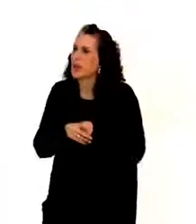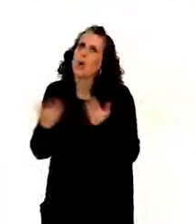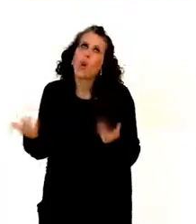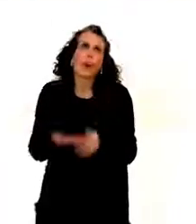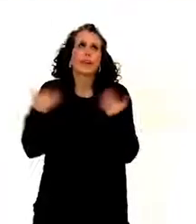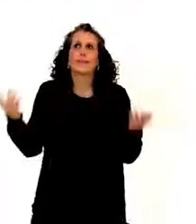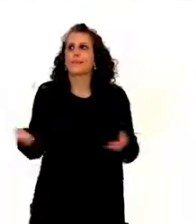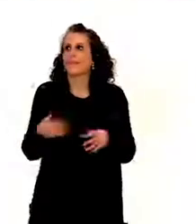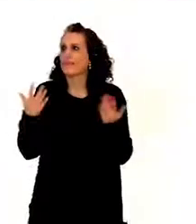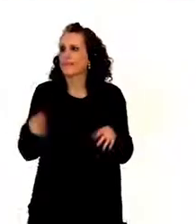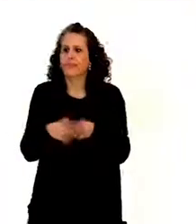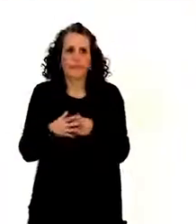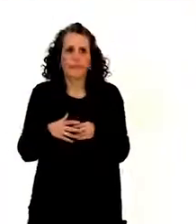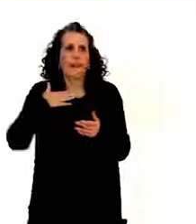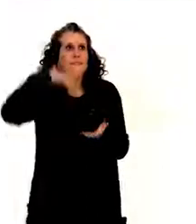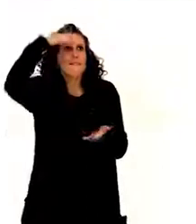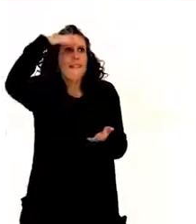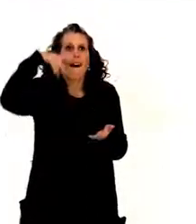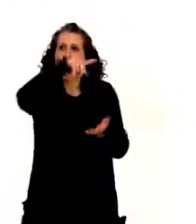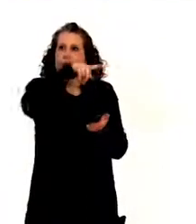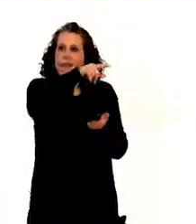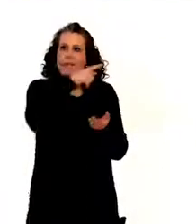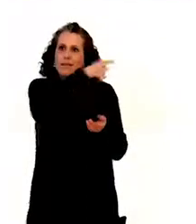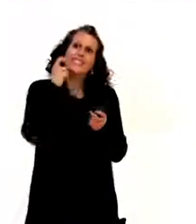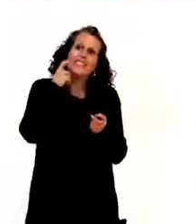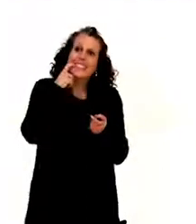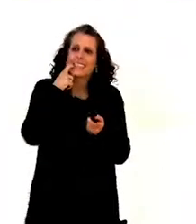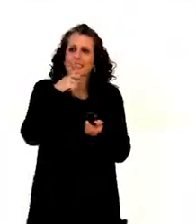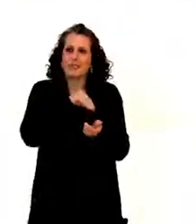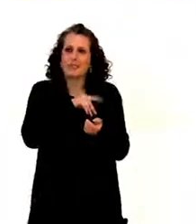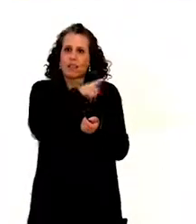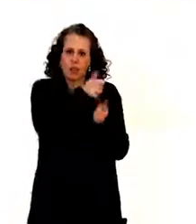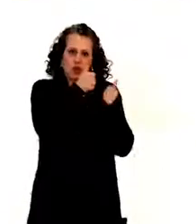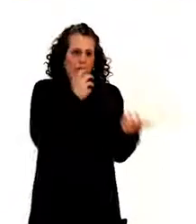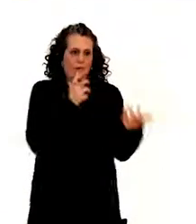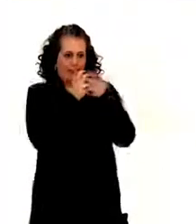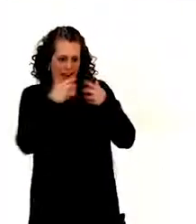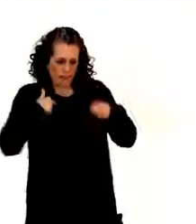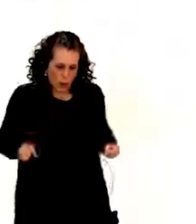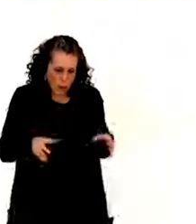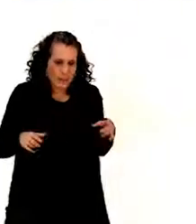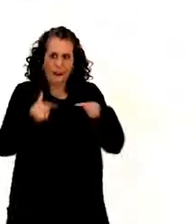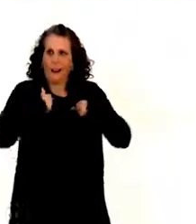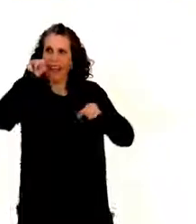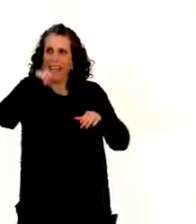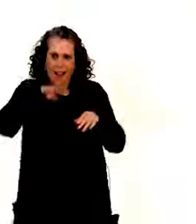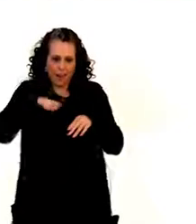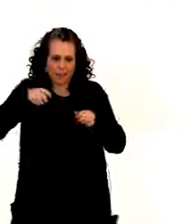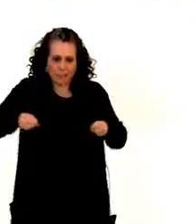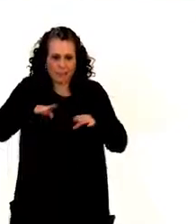you find a dentist's office that is barrier-free so I can enter it with my wheelchair? So, those are